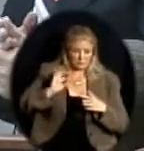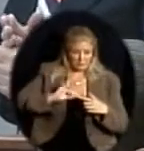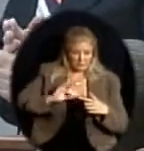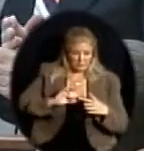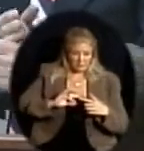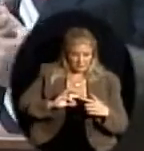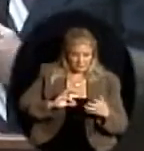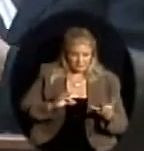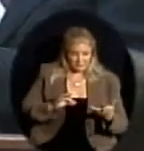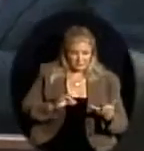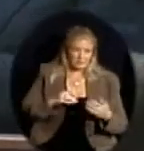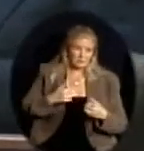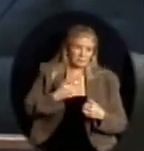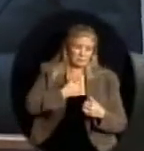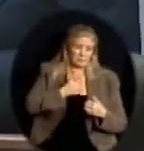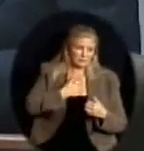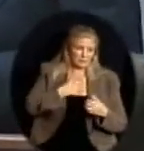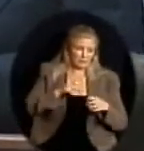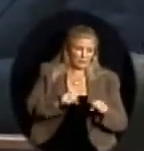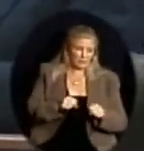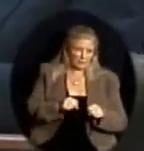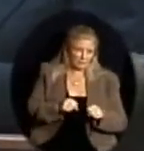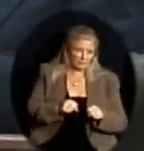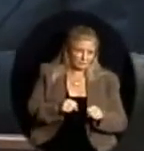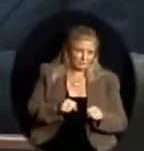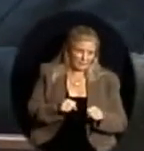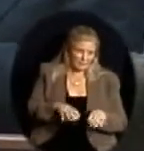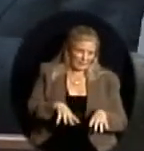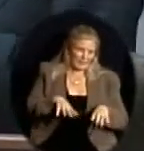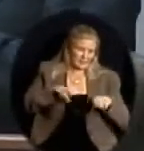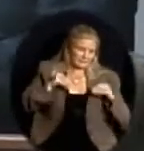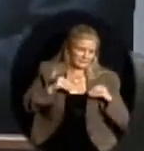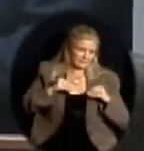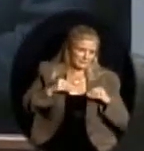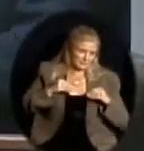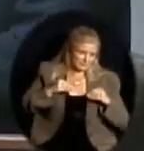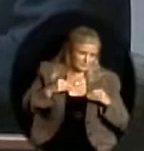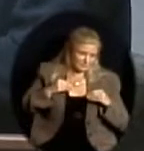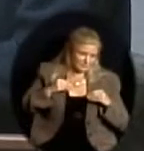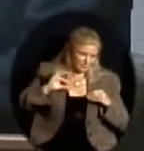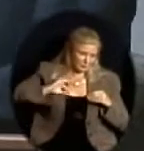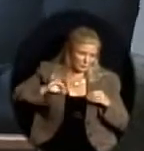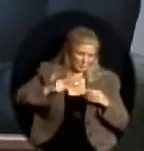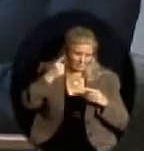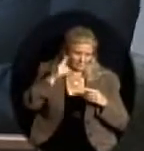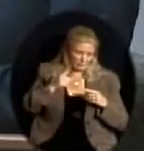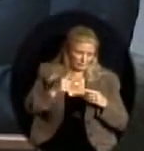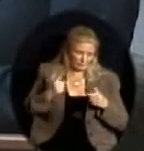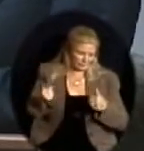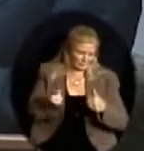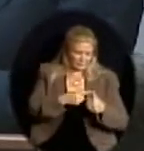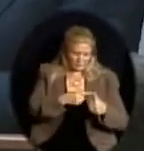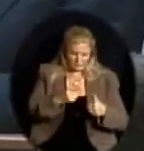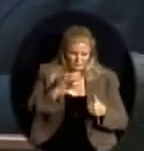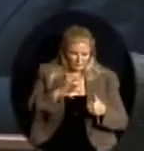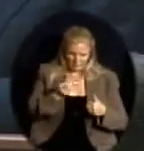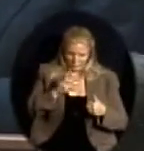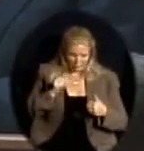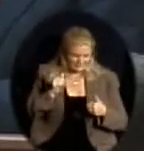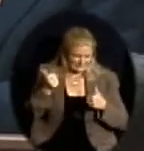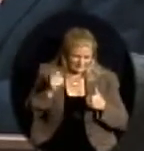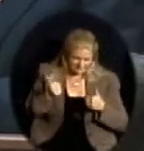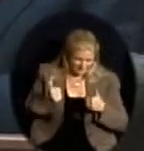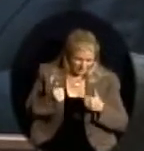drafts. I lost count, and since then, I've had 21 people involved in the review of this manual